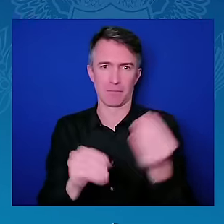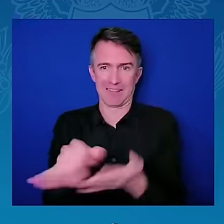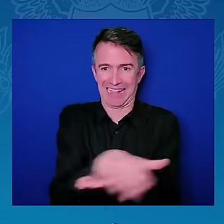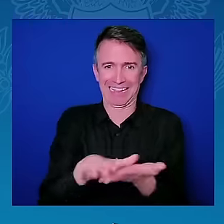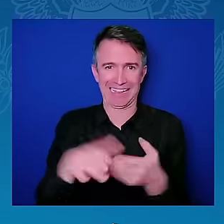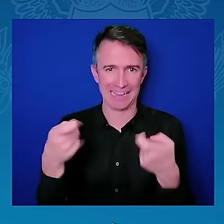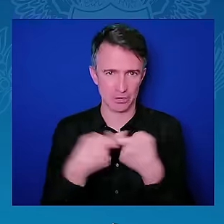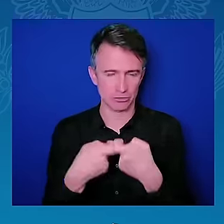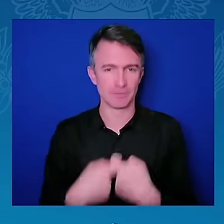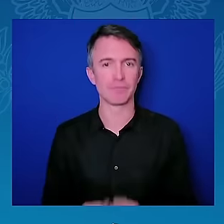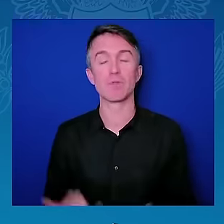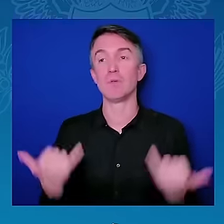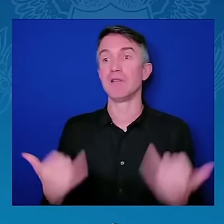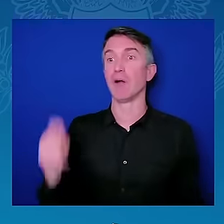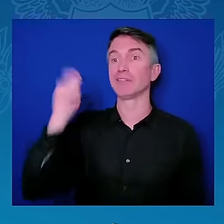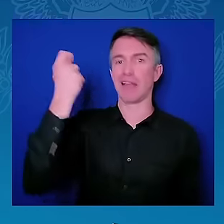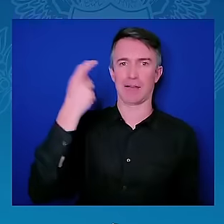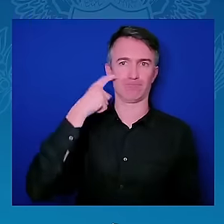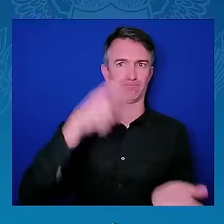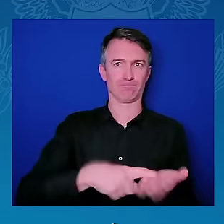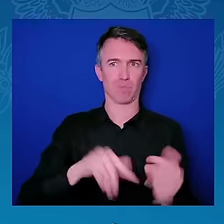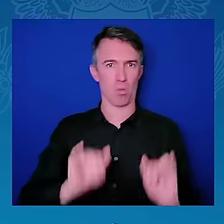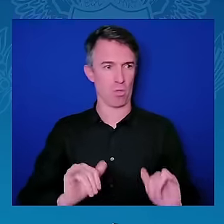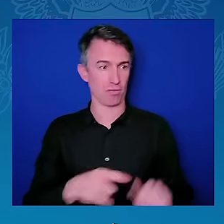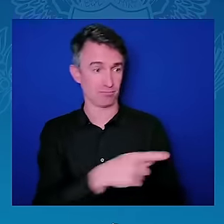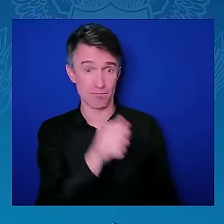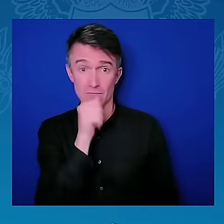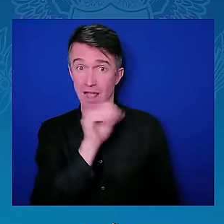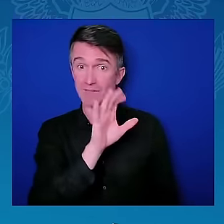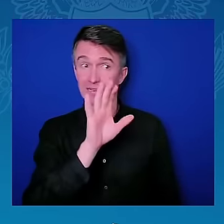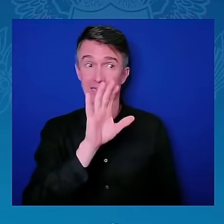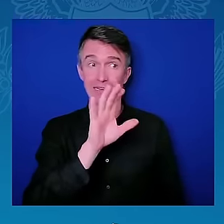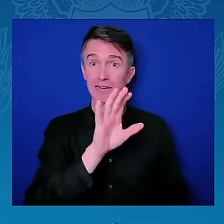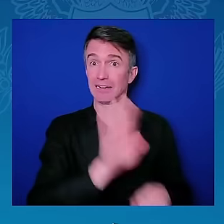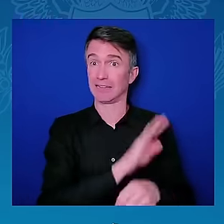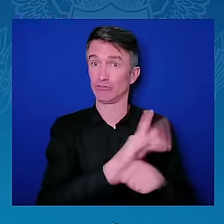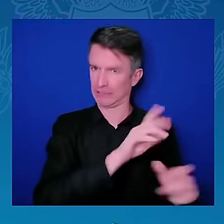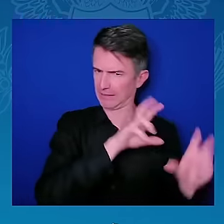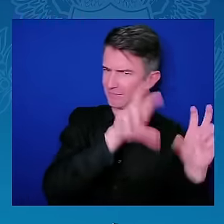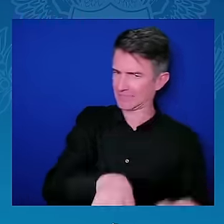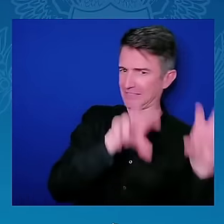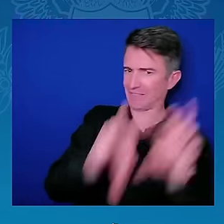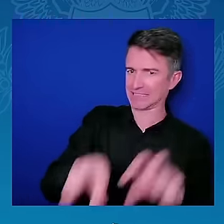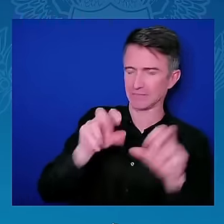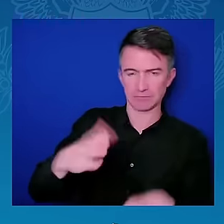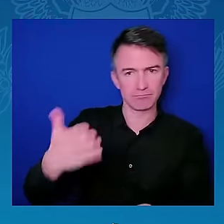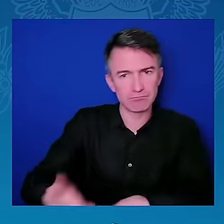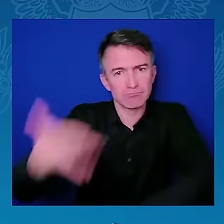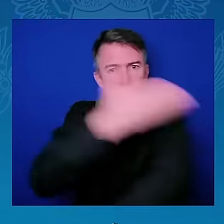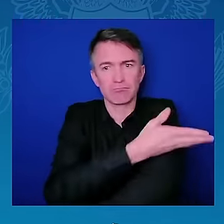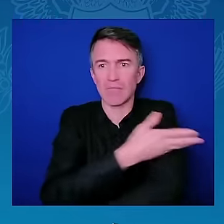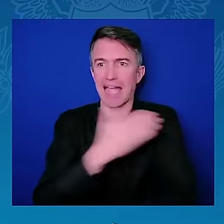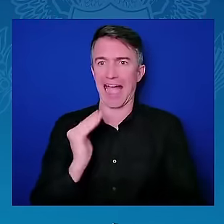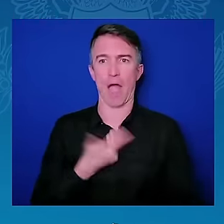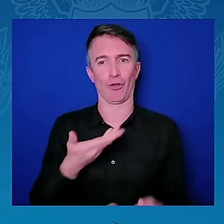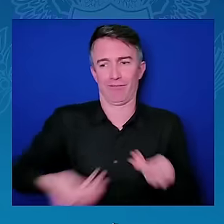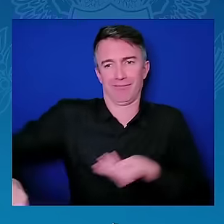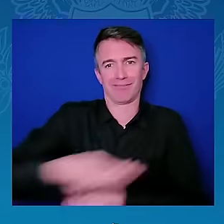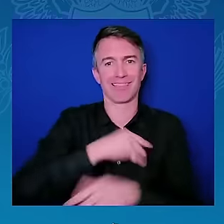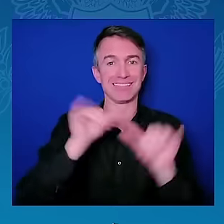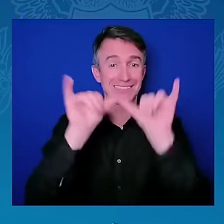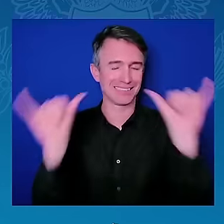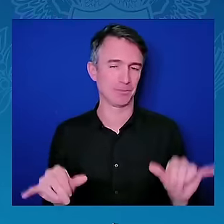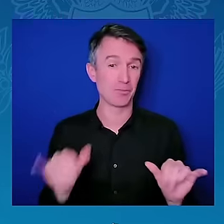Let me give a perfect example today here. We just signed an investment